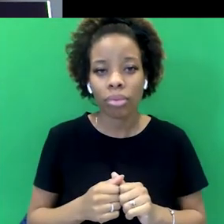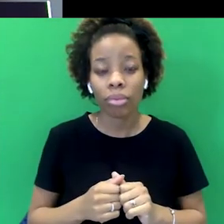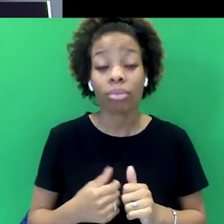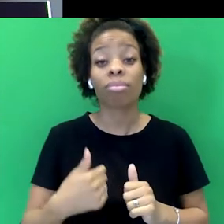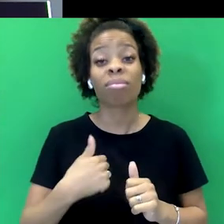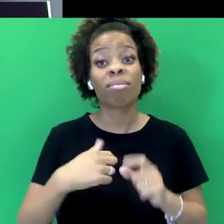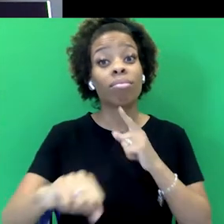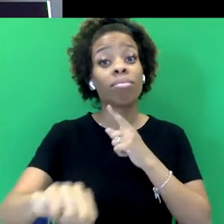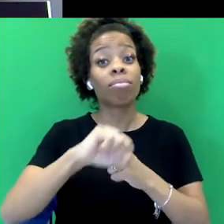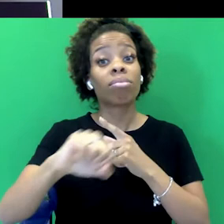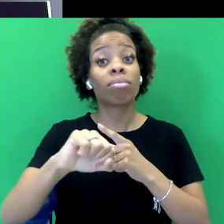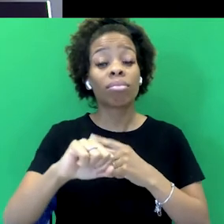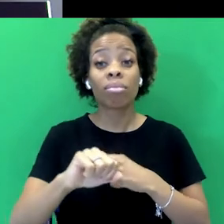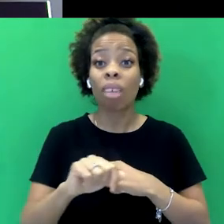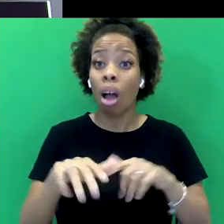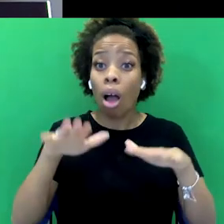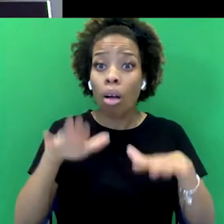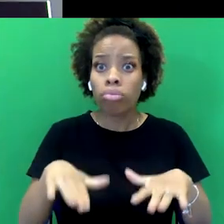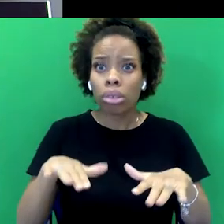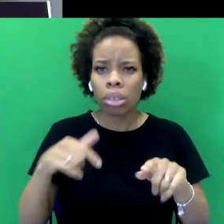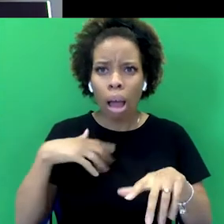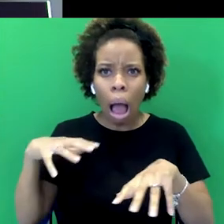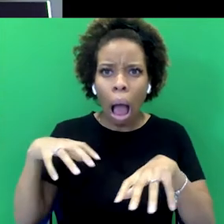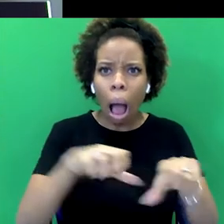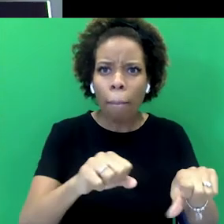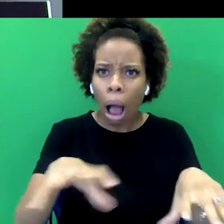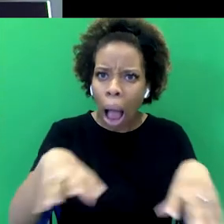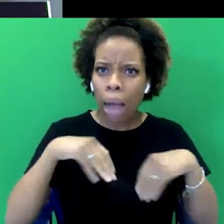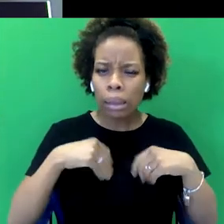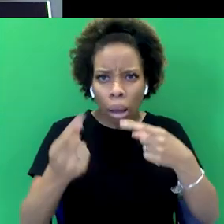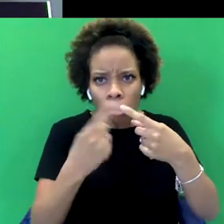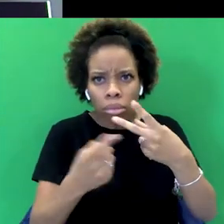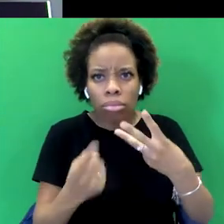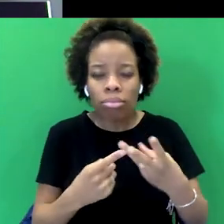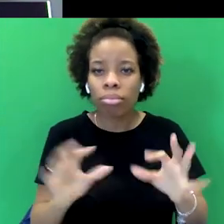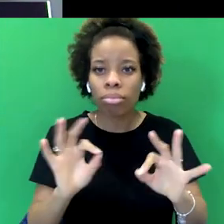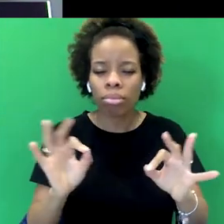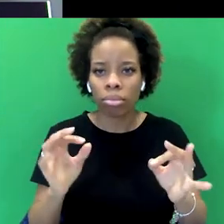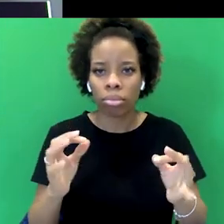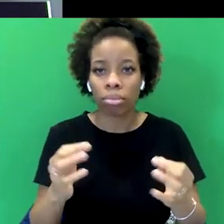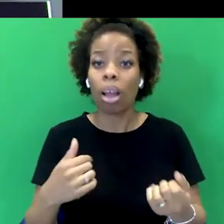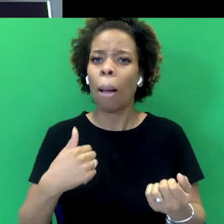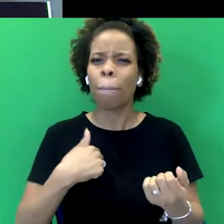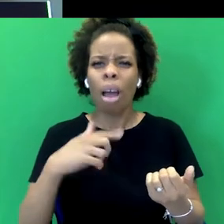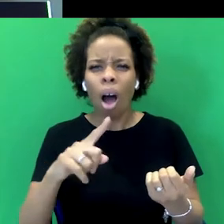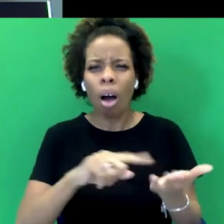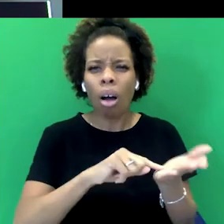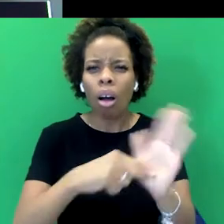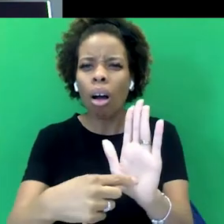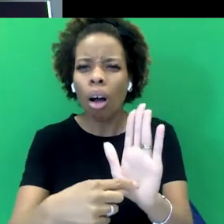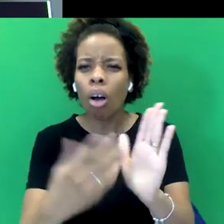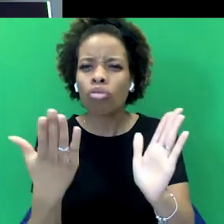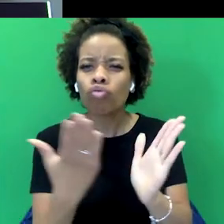in Britain, we're quite dysfunctional about empire. So I thought I'd write a kind of idiot's guide to it, the idiot being myself,